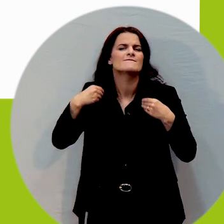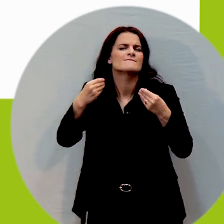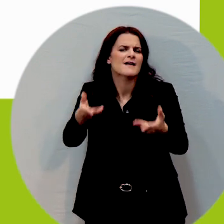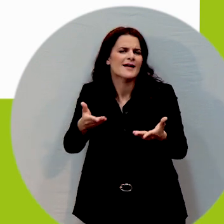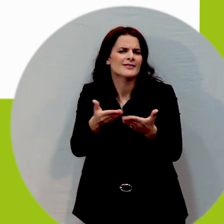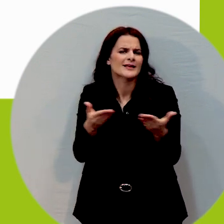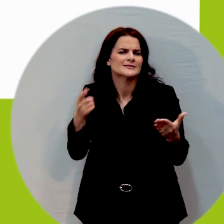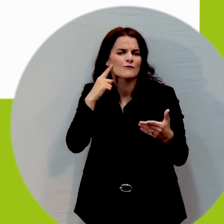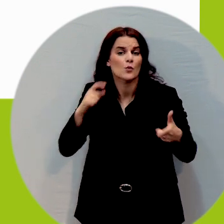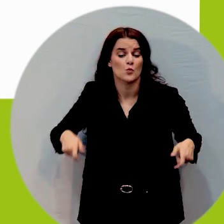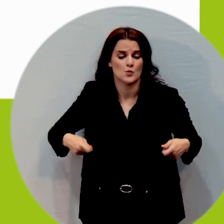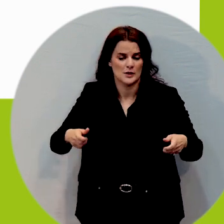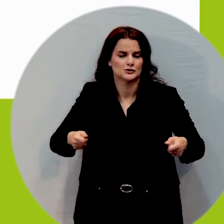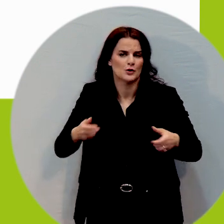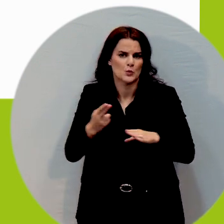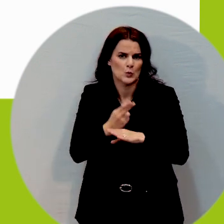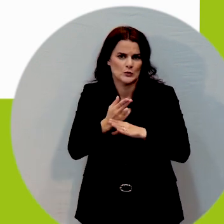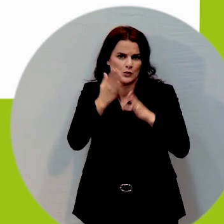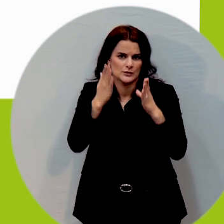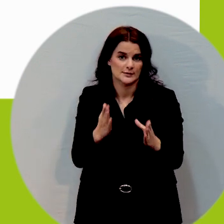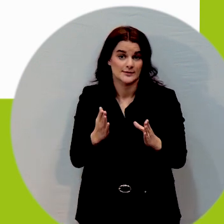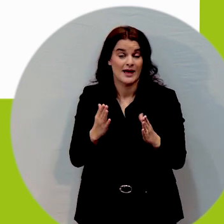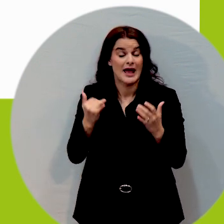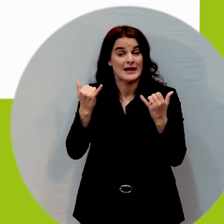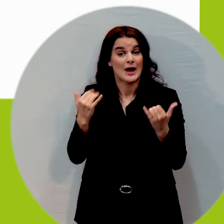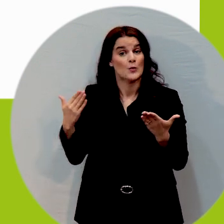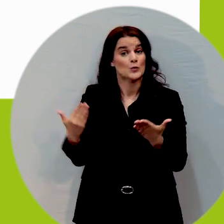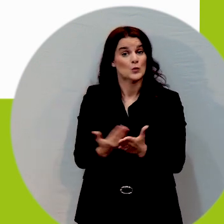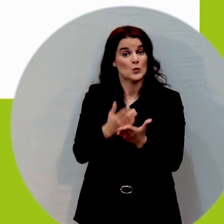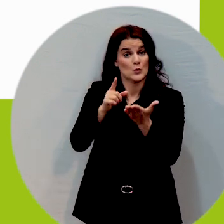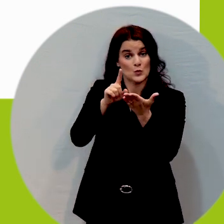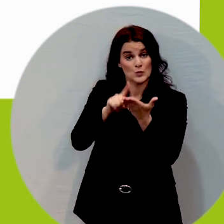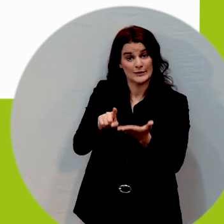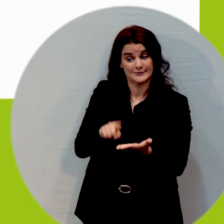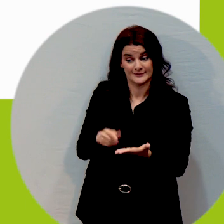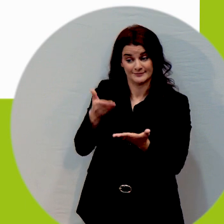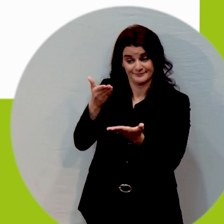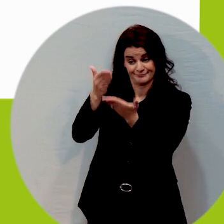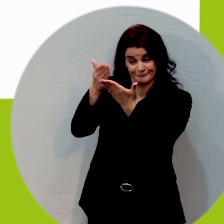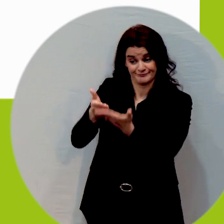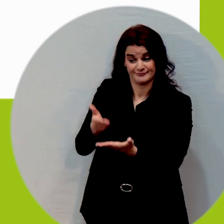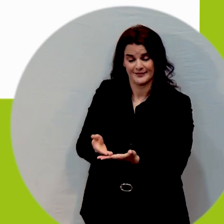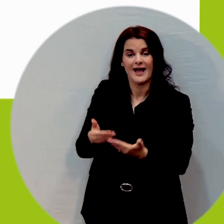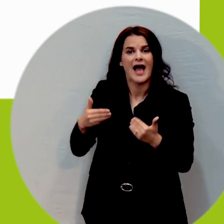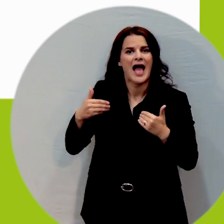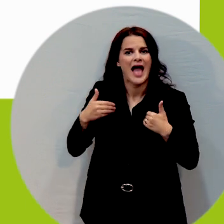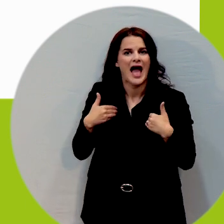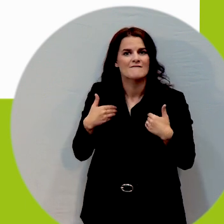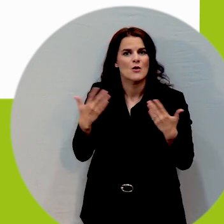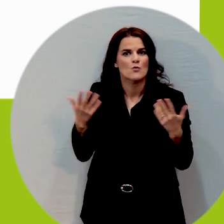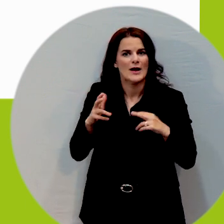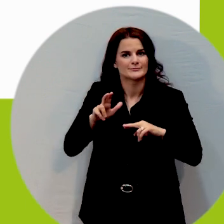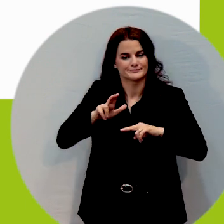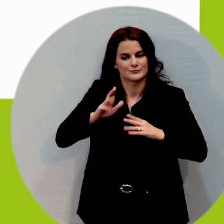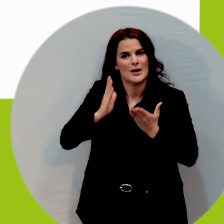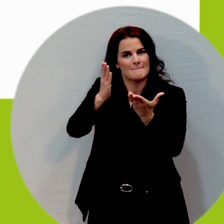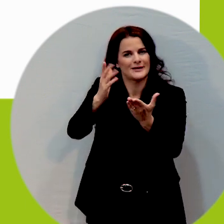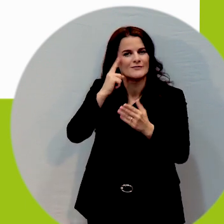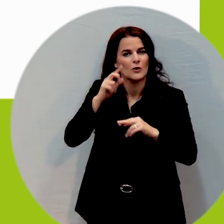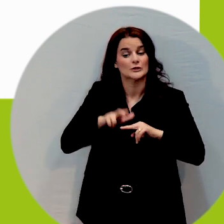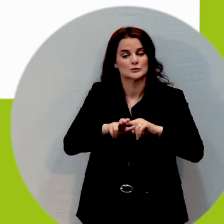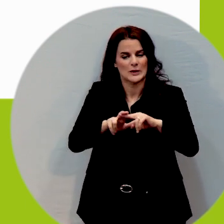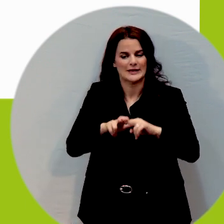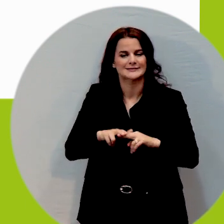so some of the things we come up with in our report are swings which is accessible for wheelchair users